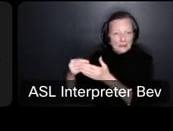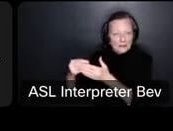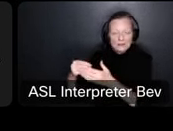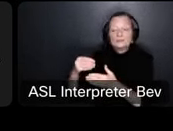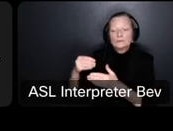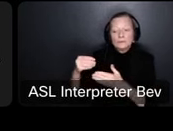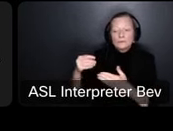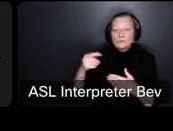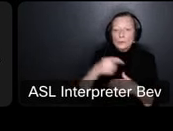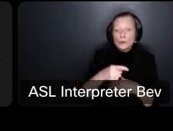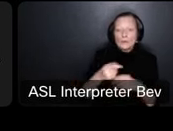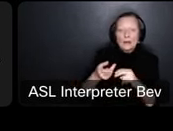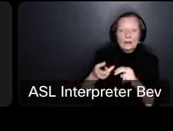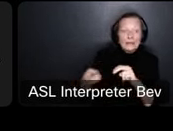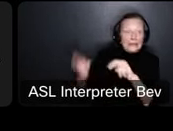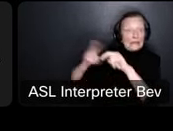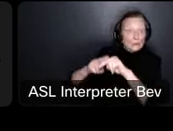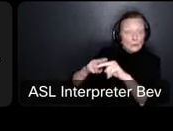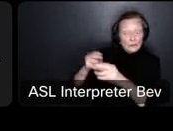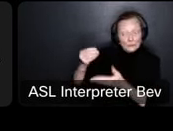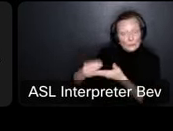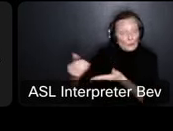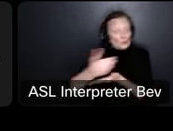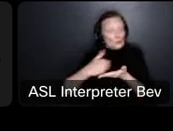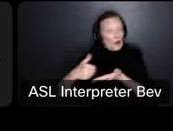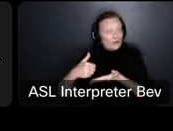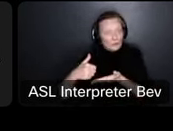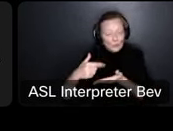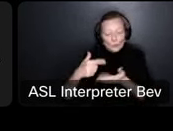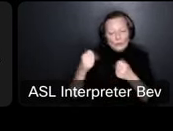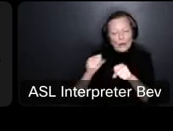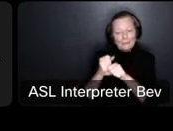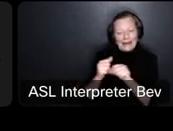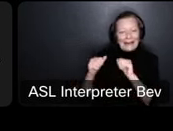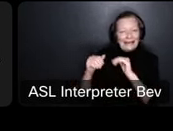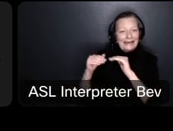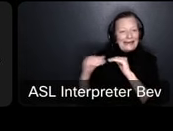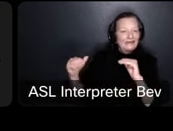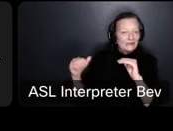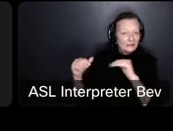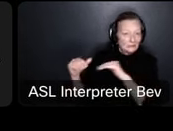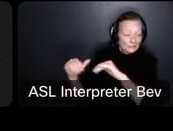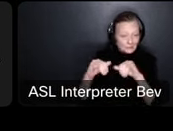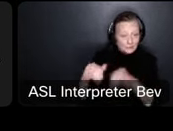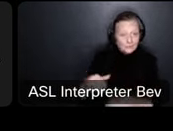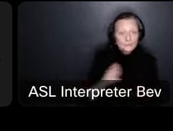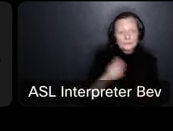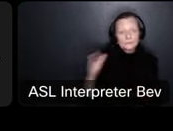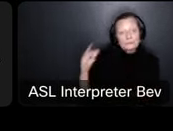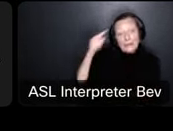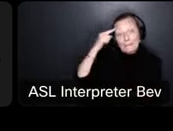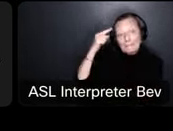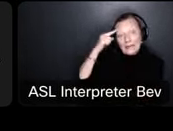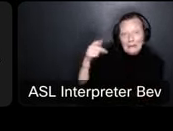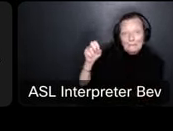do the mcr and push the tax rate down they make it even the pennies are what are no they're known as golden